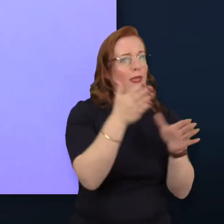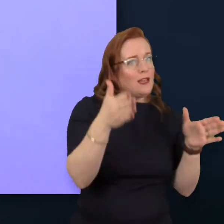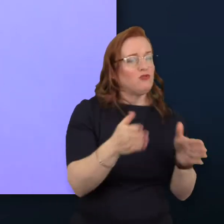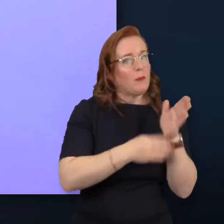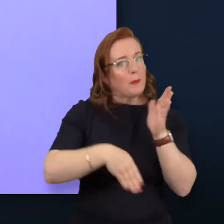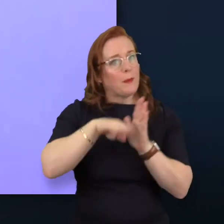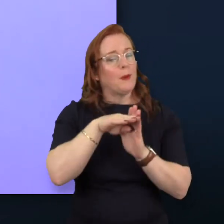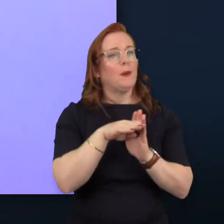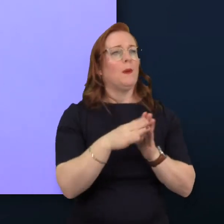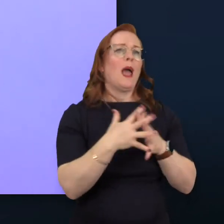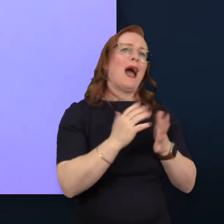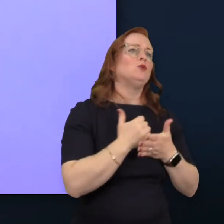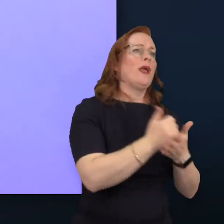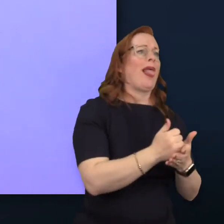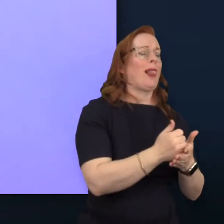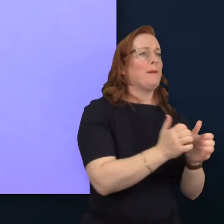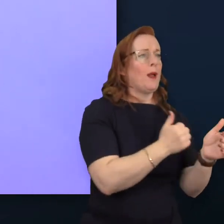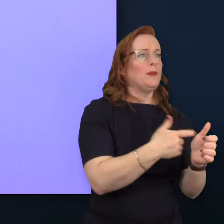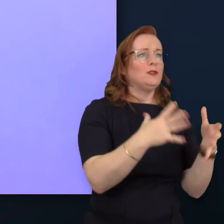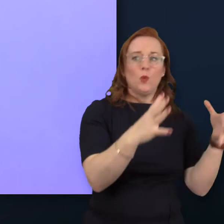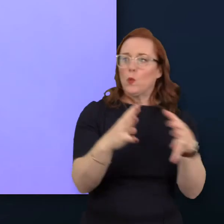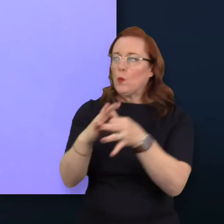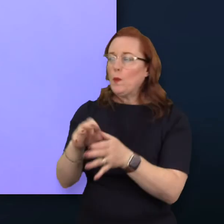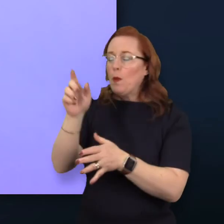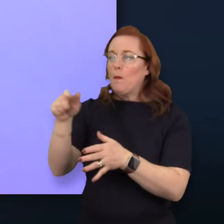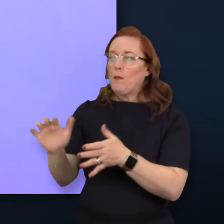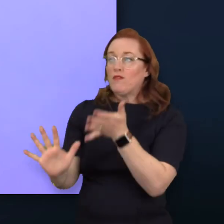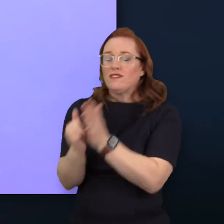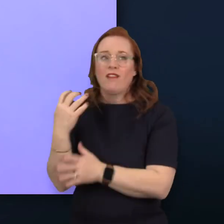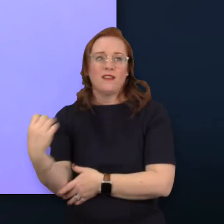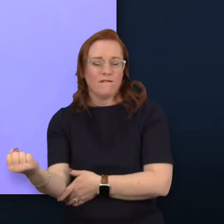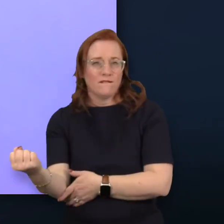companies to access untapped talent that can help them be more successful?